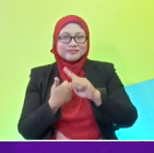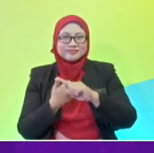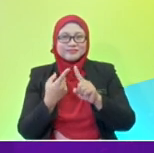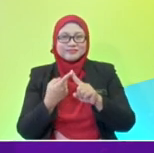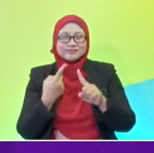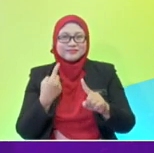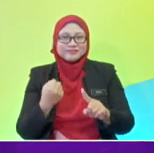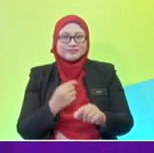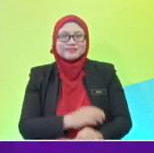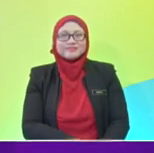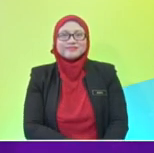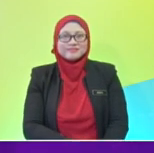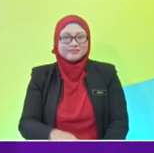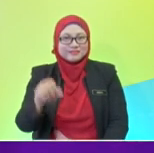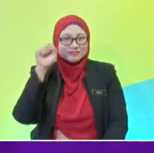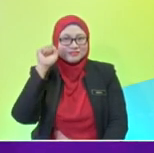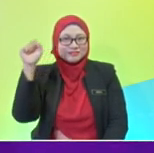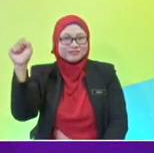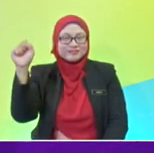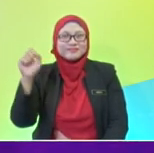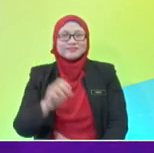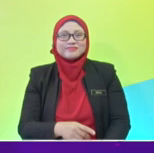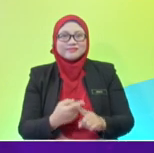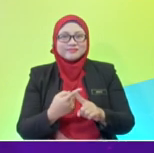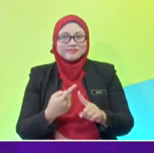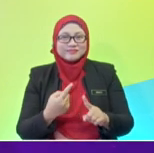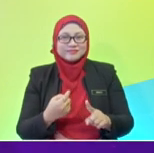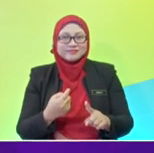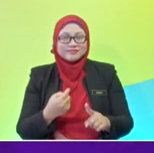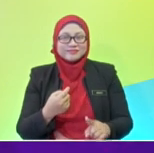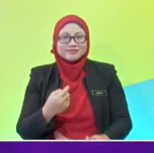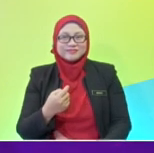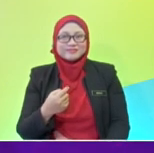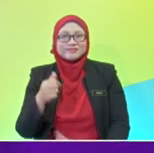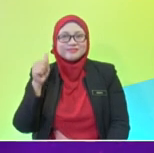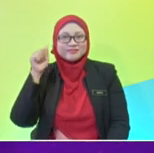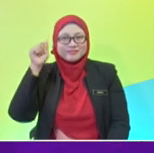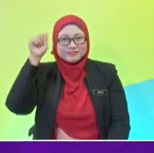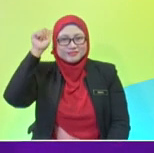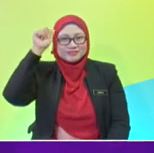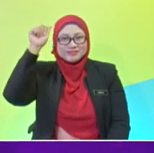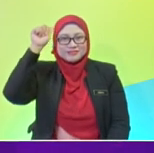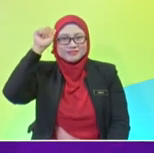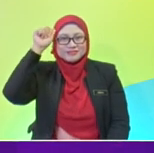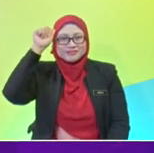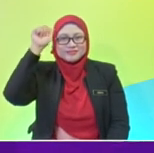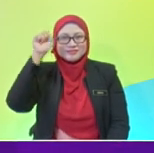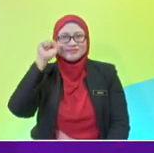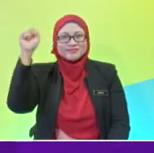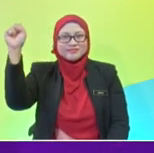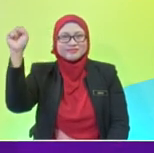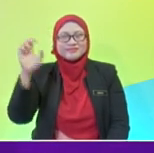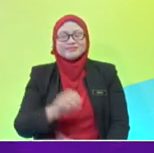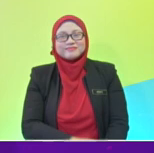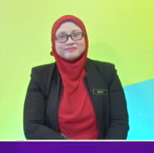the land below the wind, we have Aidil Akasha from SK Menumpang Kuala Penyu Sabah. Wow, hi Akasha. Welcome.